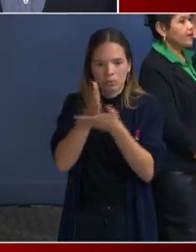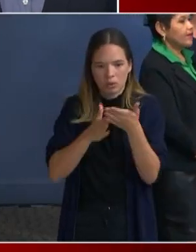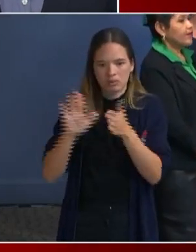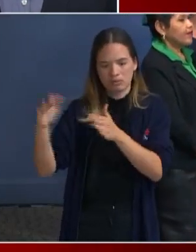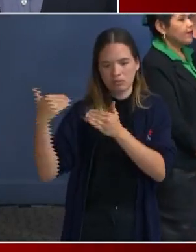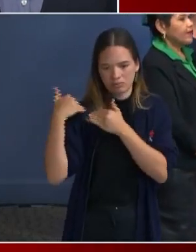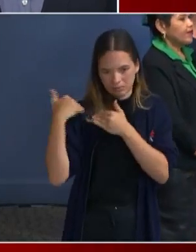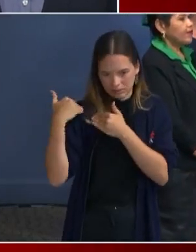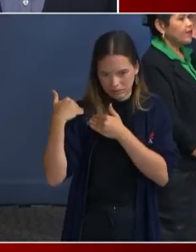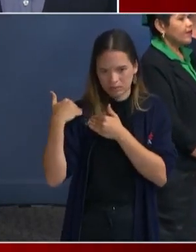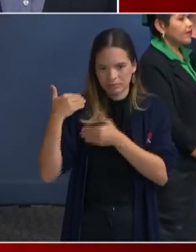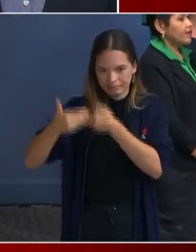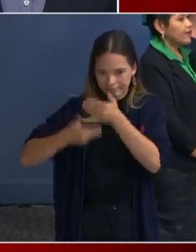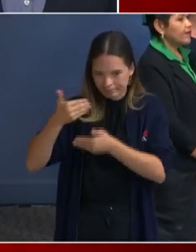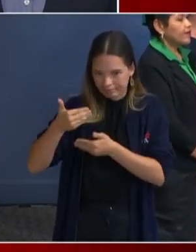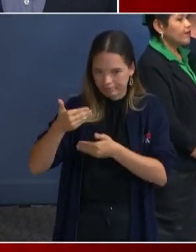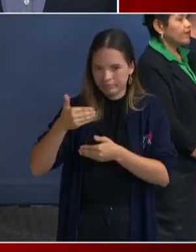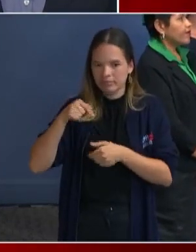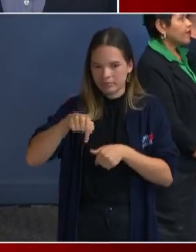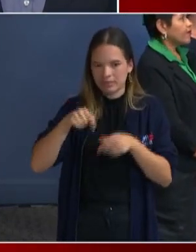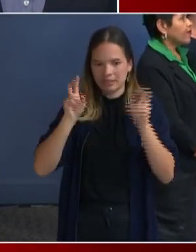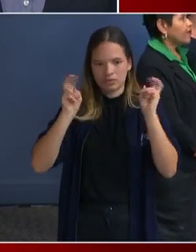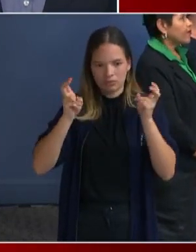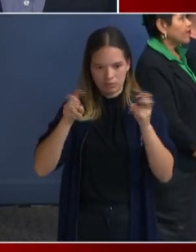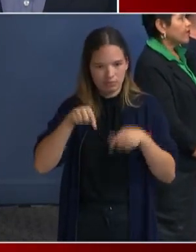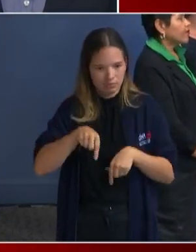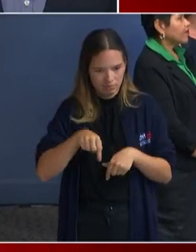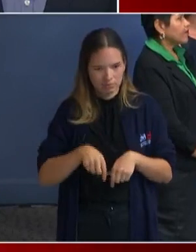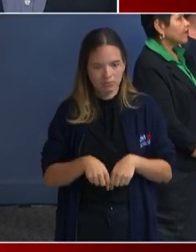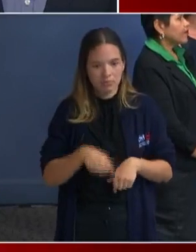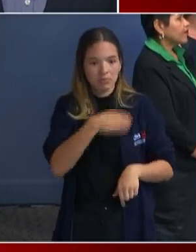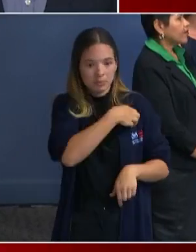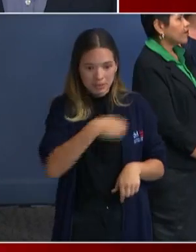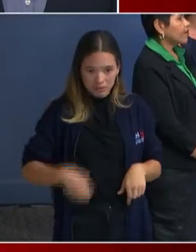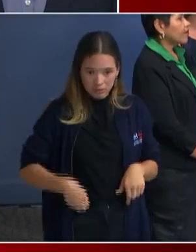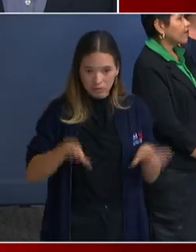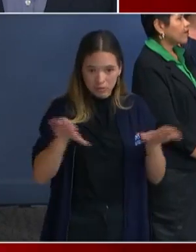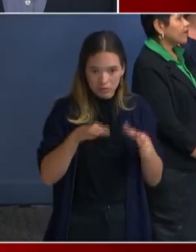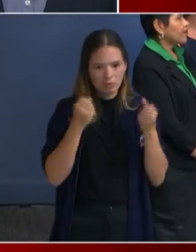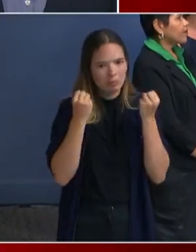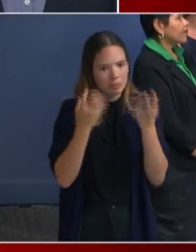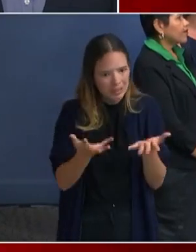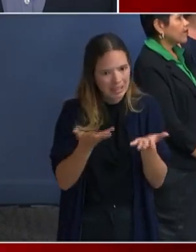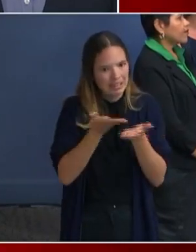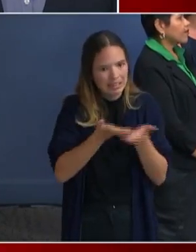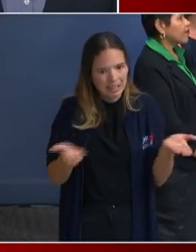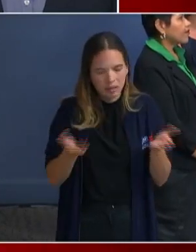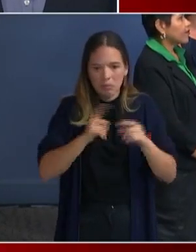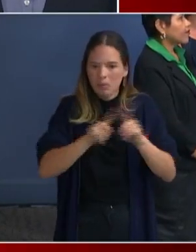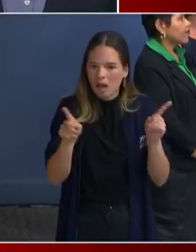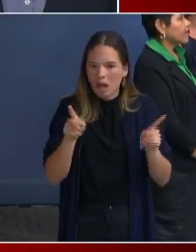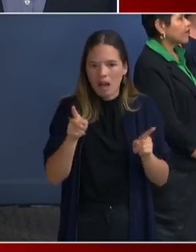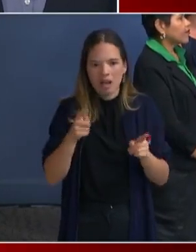federal issue. Now, mayors do a lot of things, but we are not responsible for a broken immigration system.